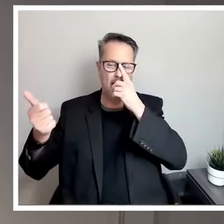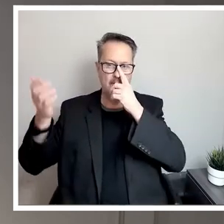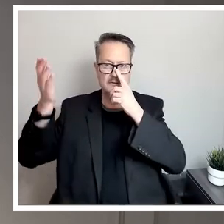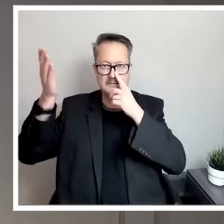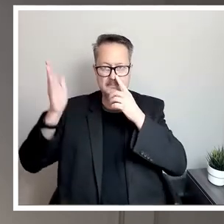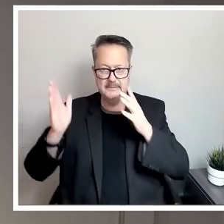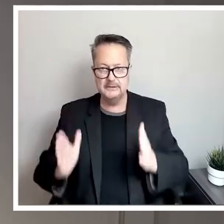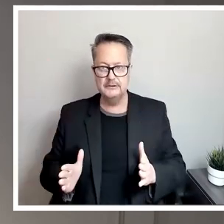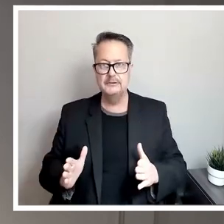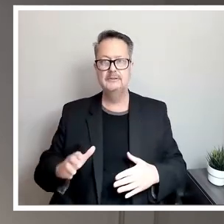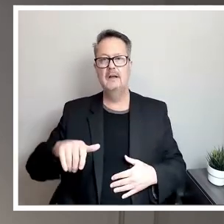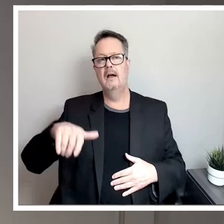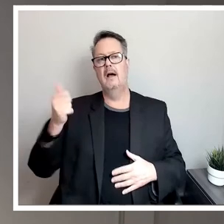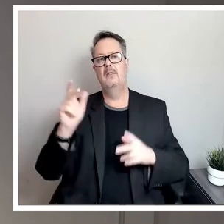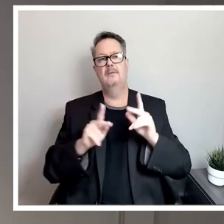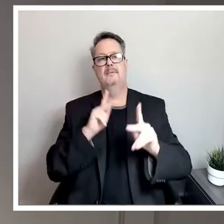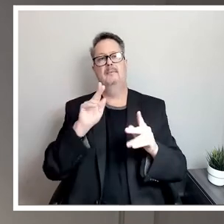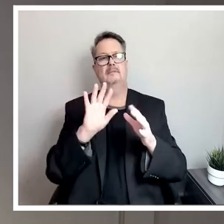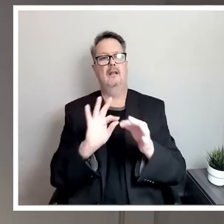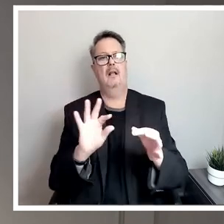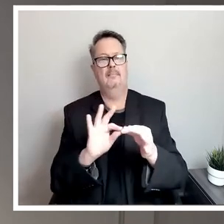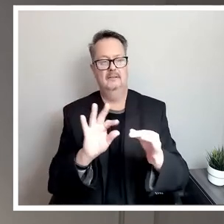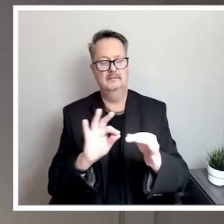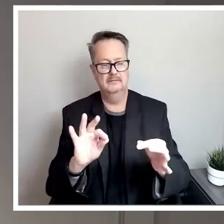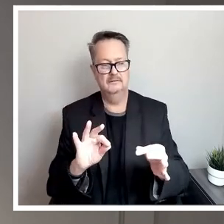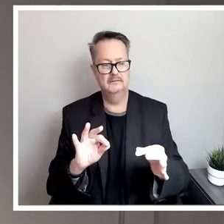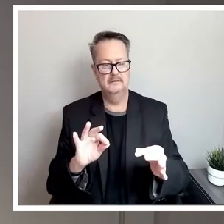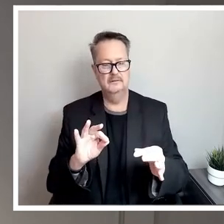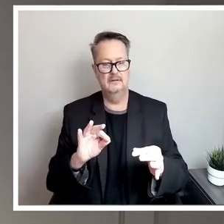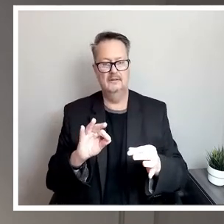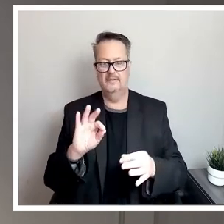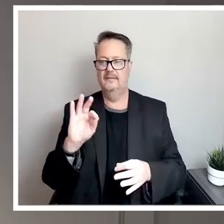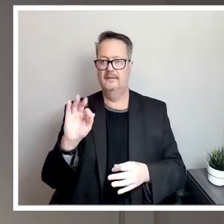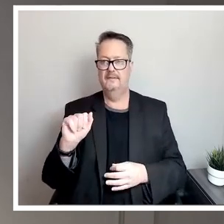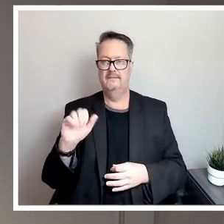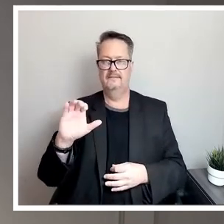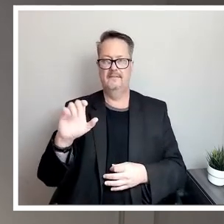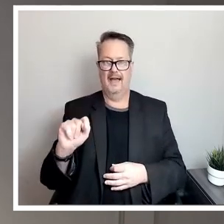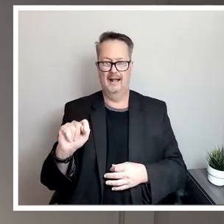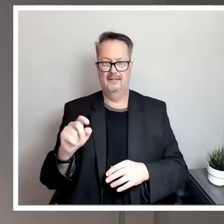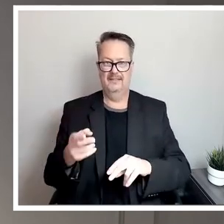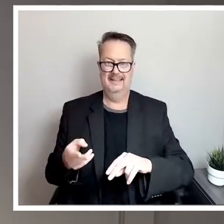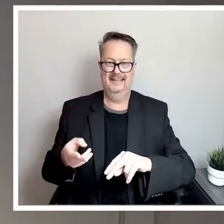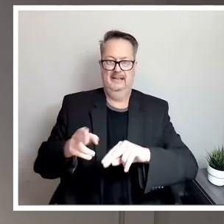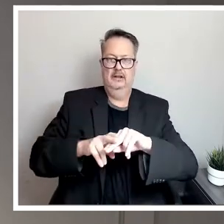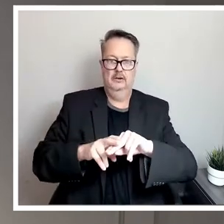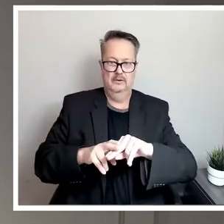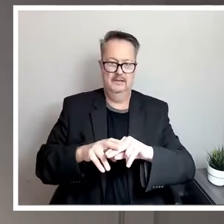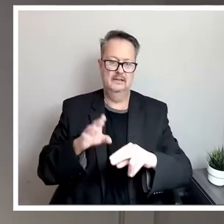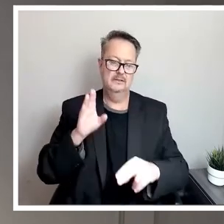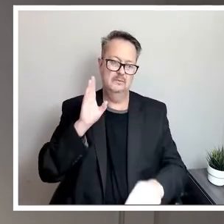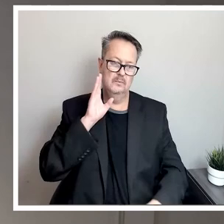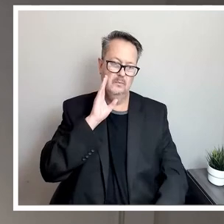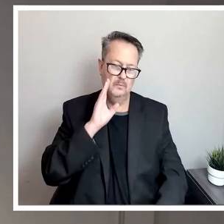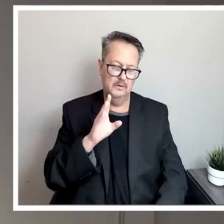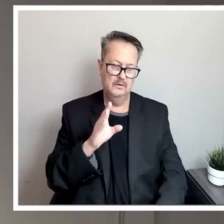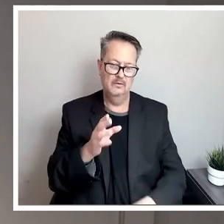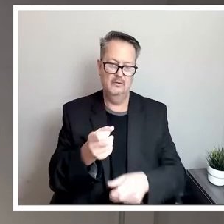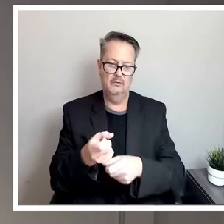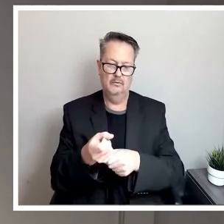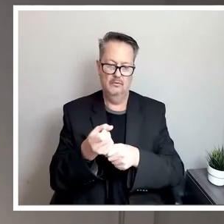people have commented was the fact that this increase is going to cause